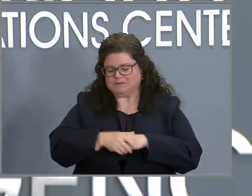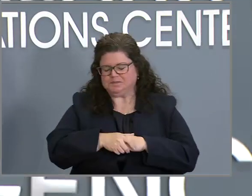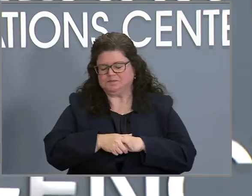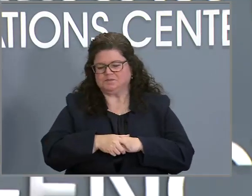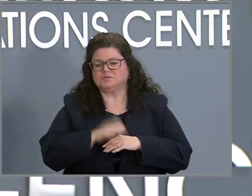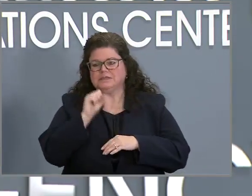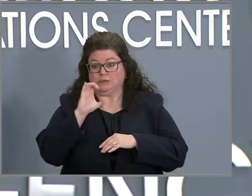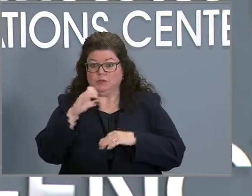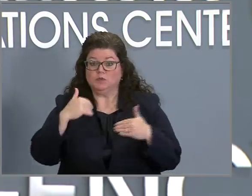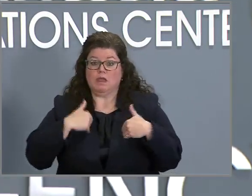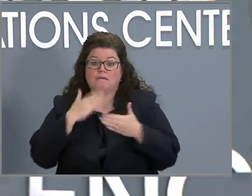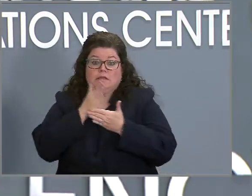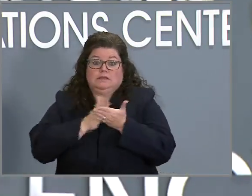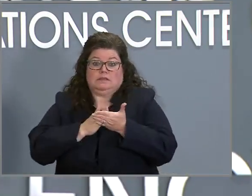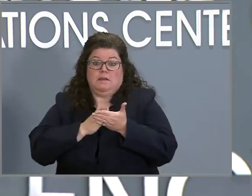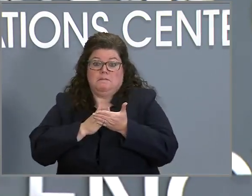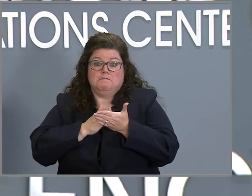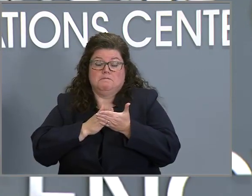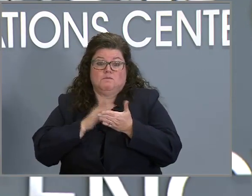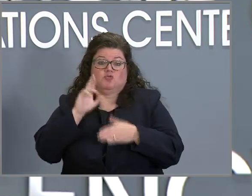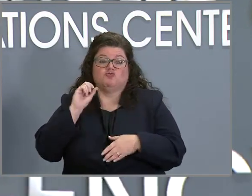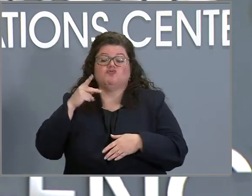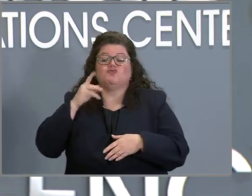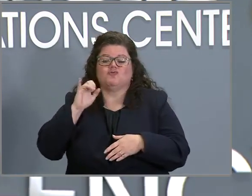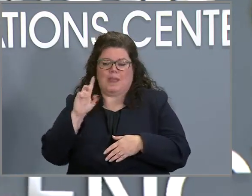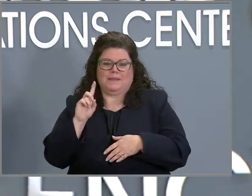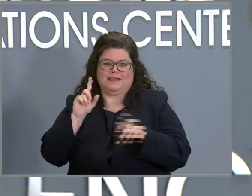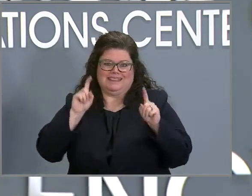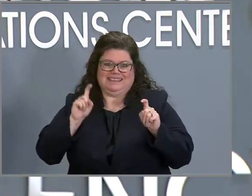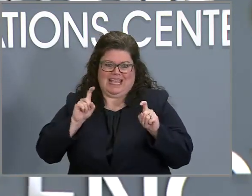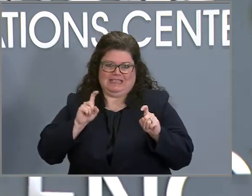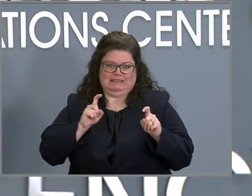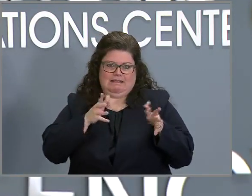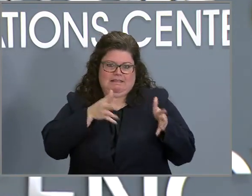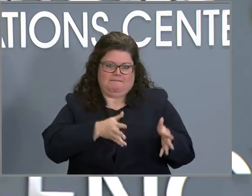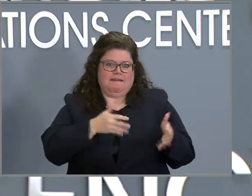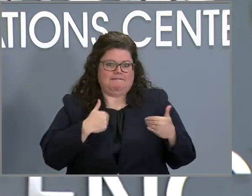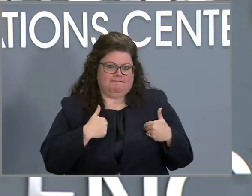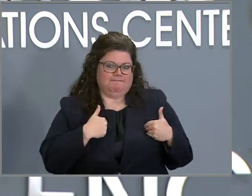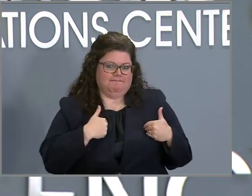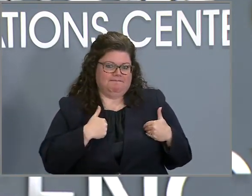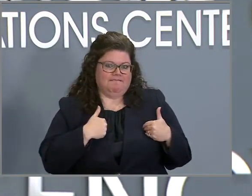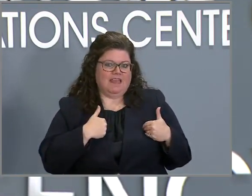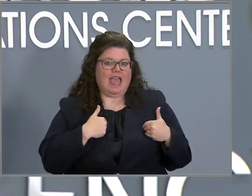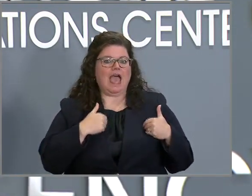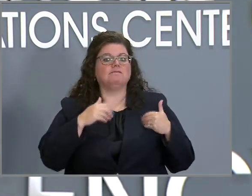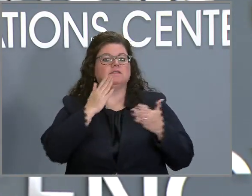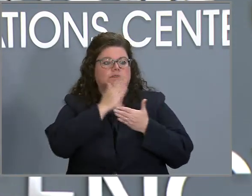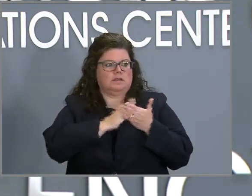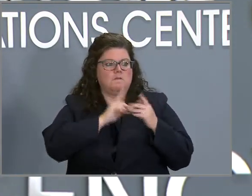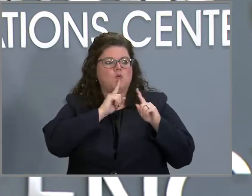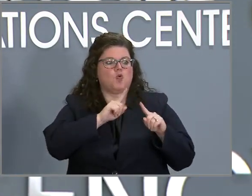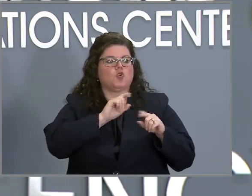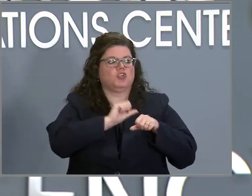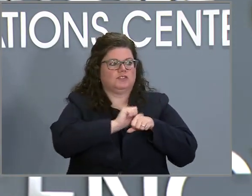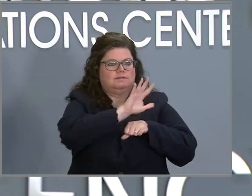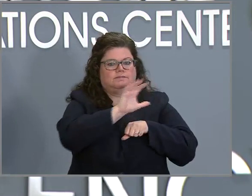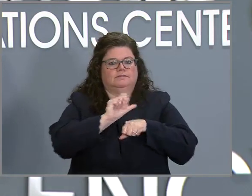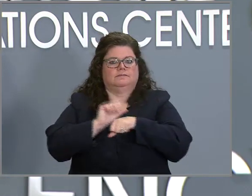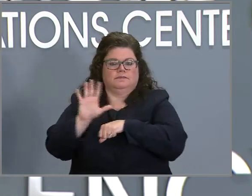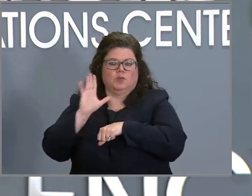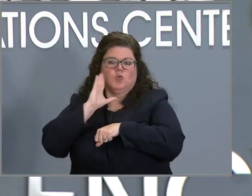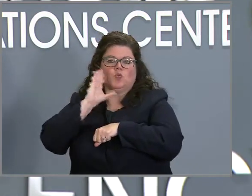So we do have some, uh, rapid testing kits in our supply and we have additional orders out and we're waiting to hear from